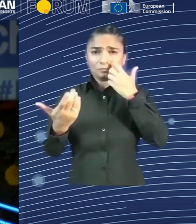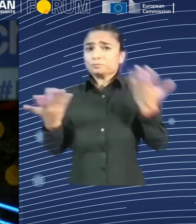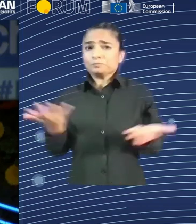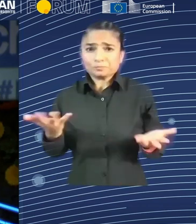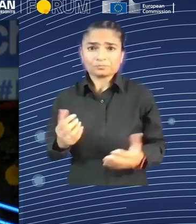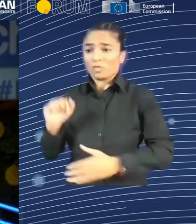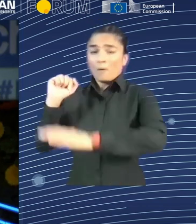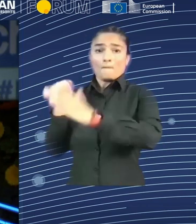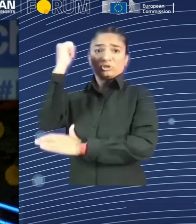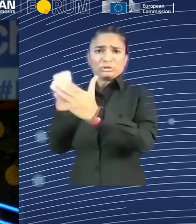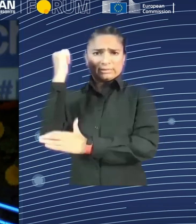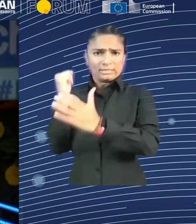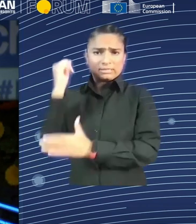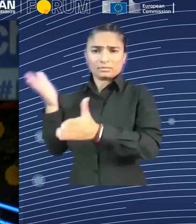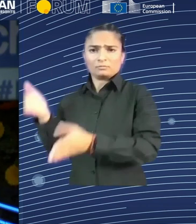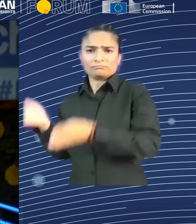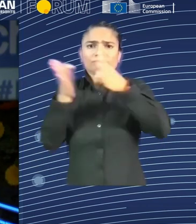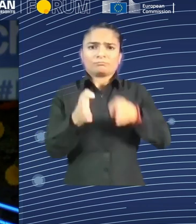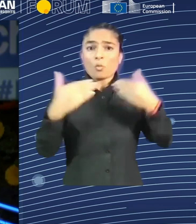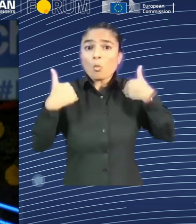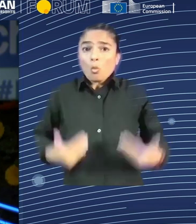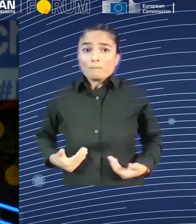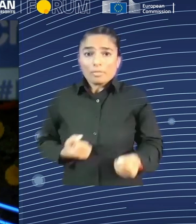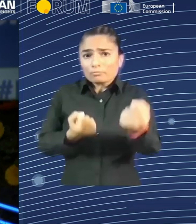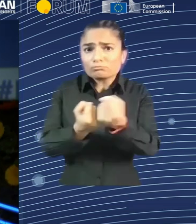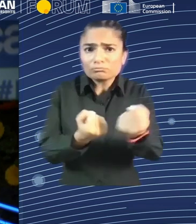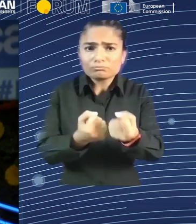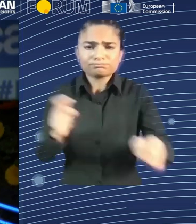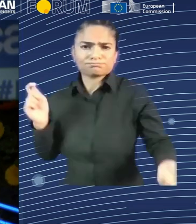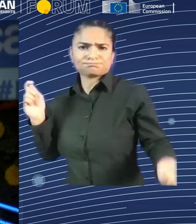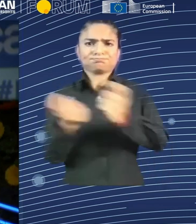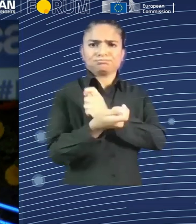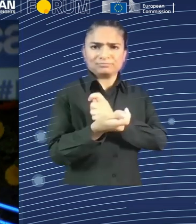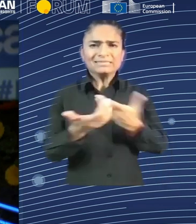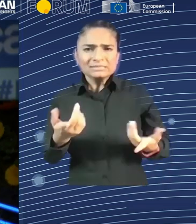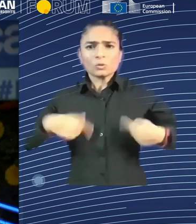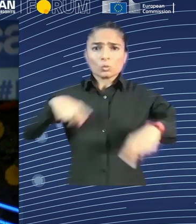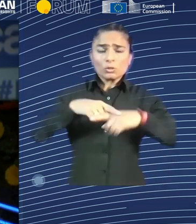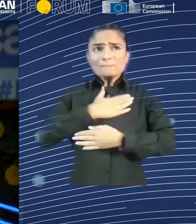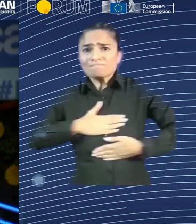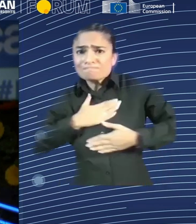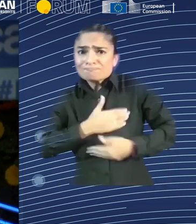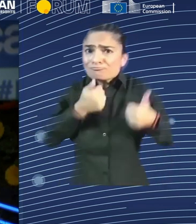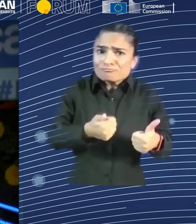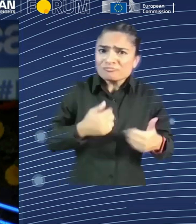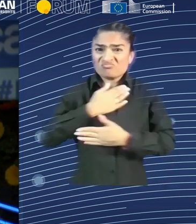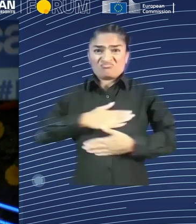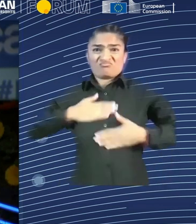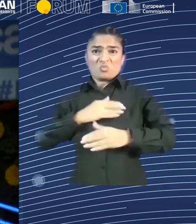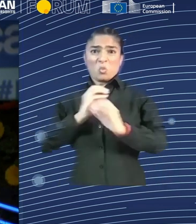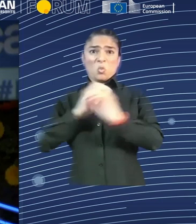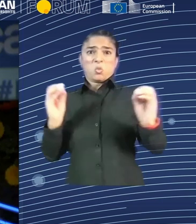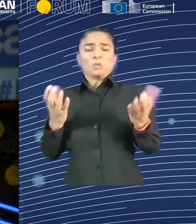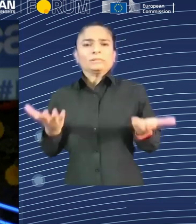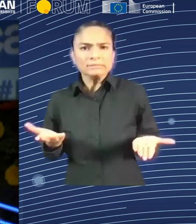to reflect on that. Because generative AI disrupts traditional roles, professional, we lean on AI-powered peer-to-peer channels